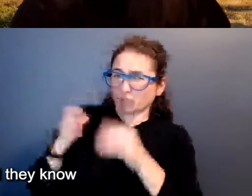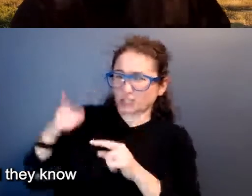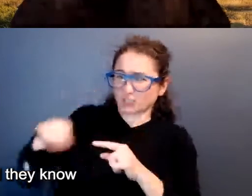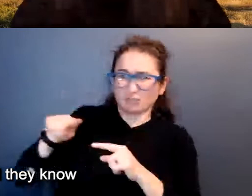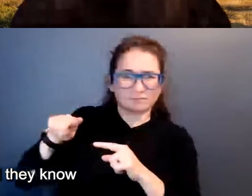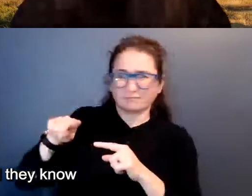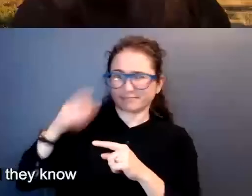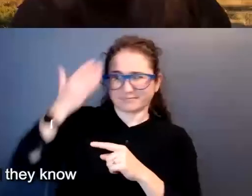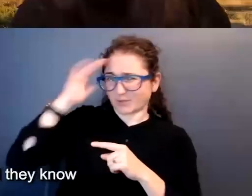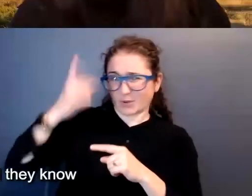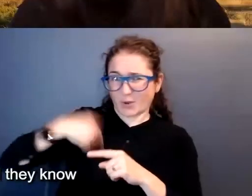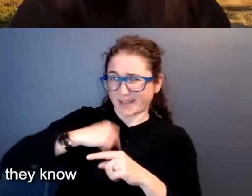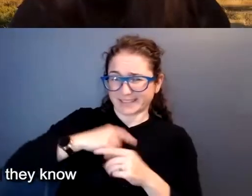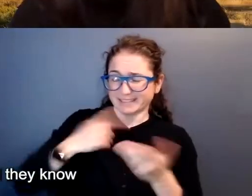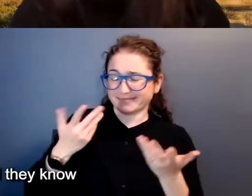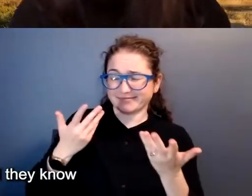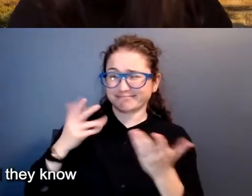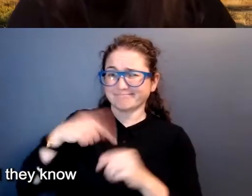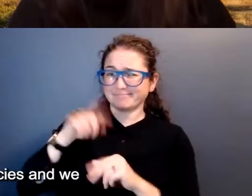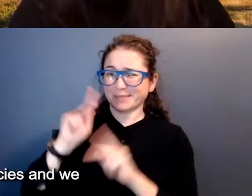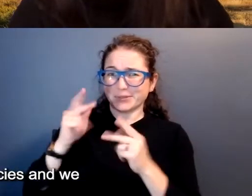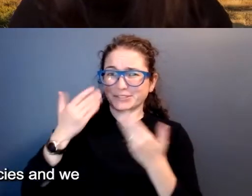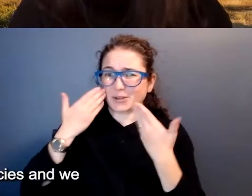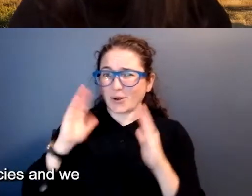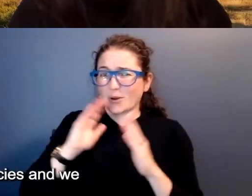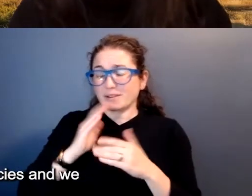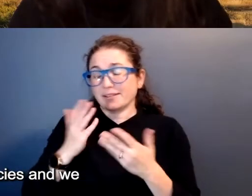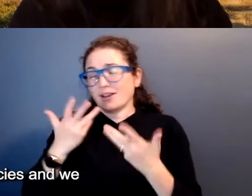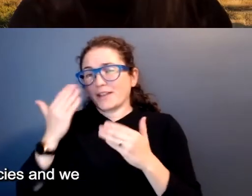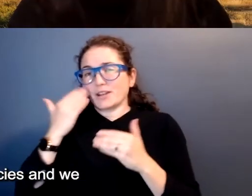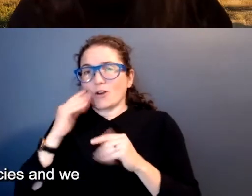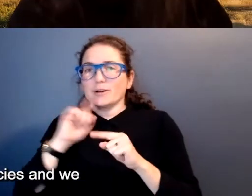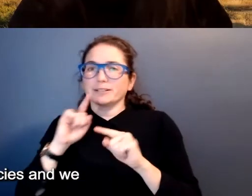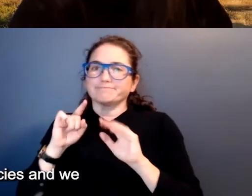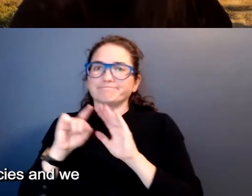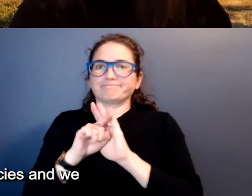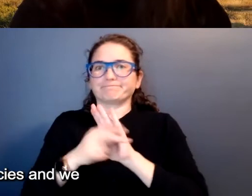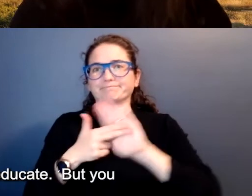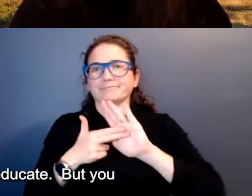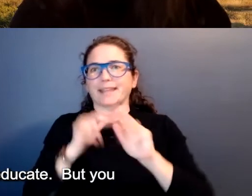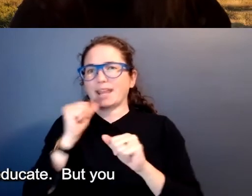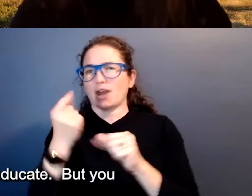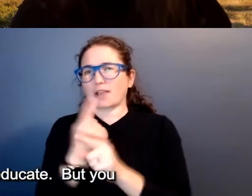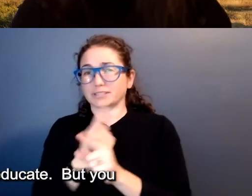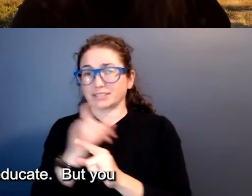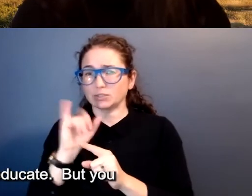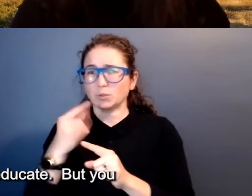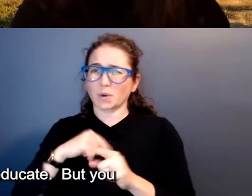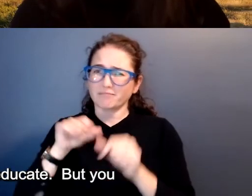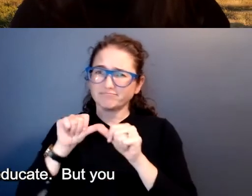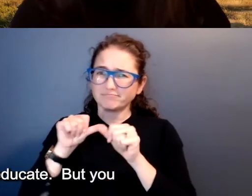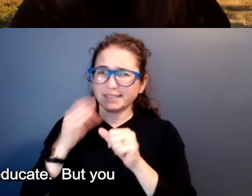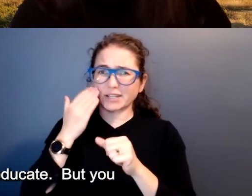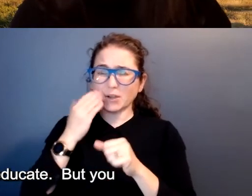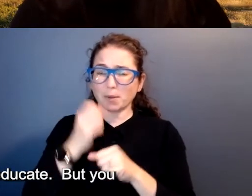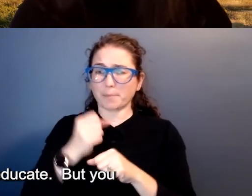know us. They don't know. All they know are stereotypes and inaccuracies, and we're constantly put in a